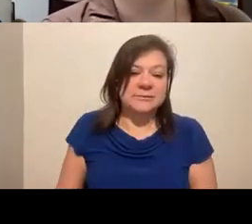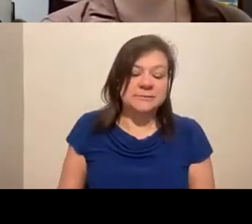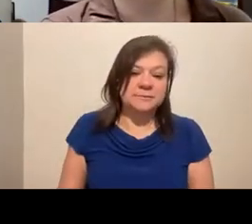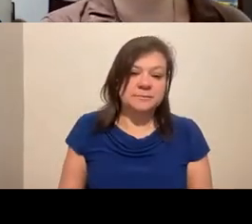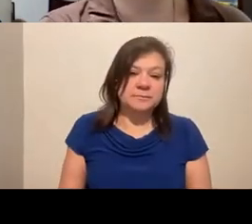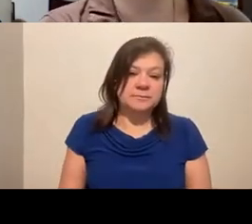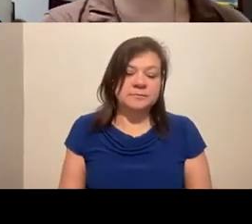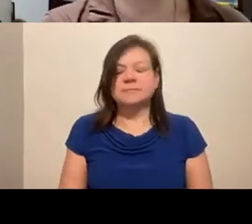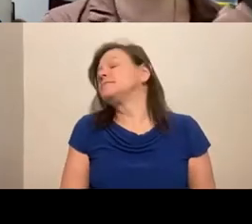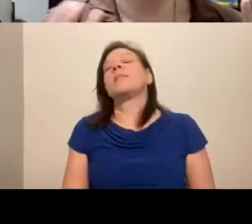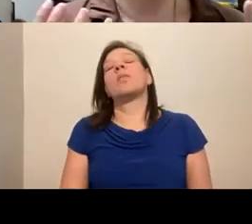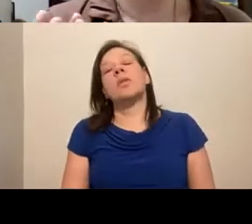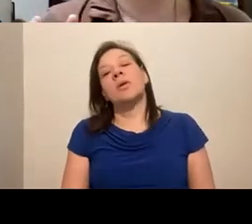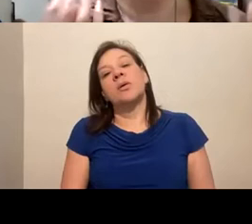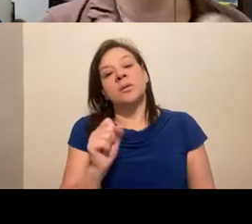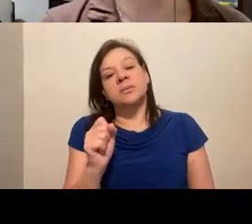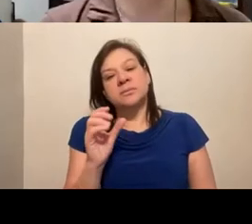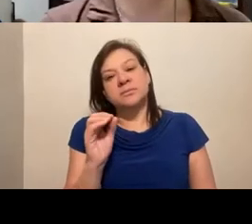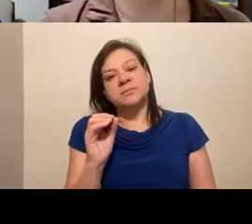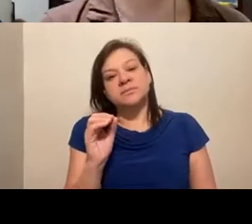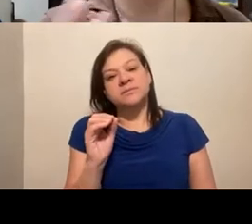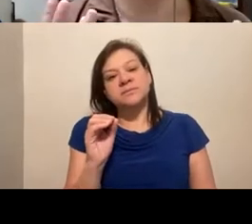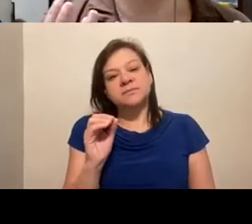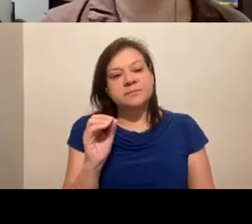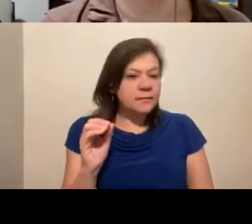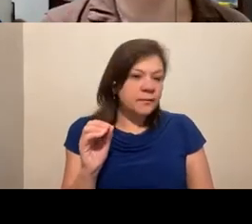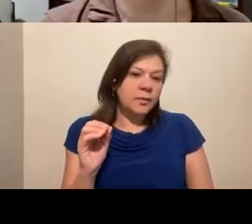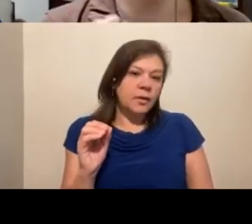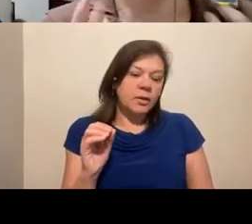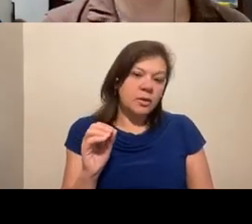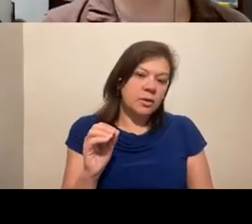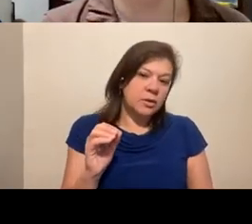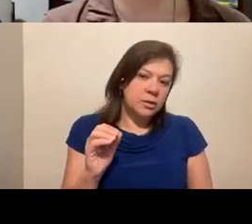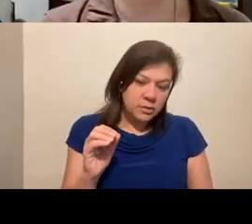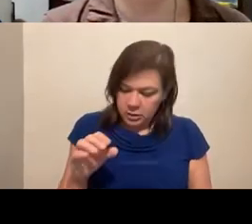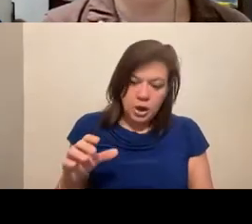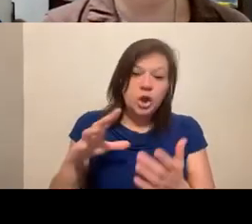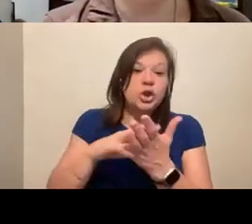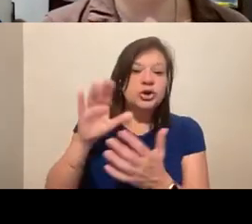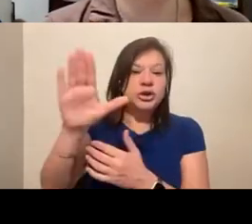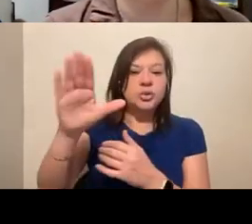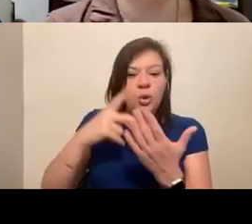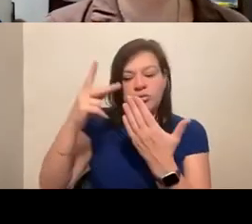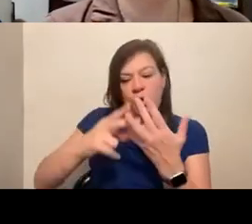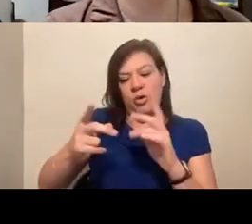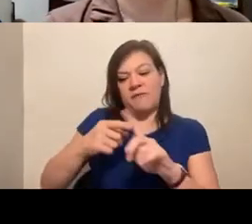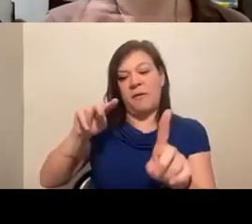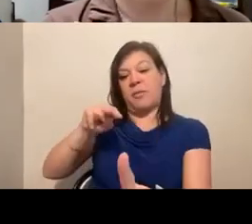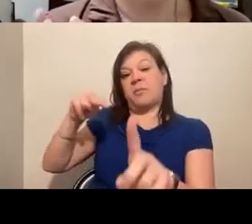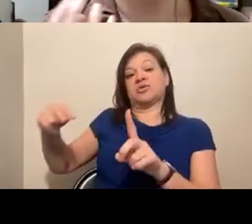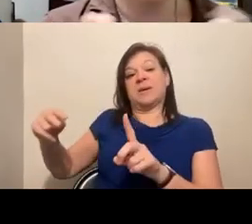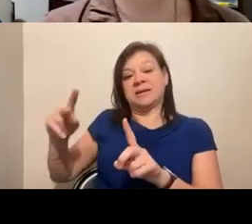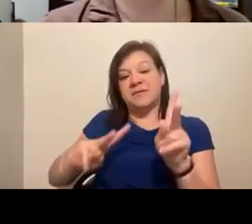that you might learn. So I think really learning to think about your program from the perspective of the people coming to it